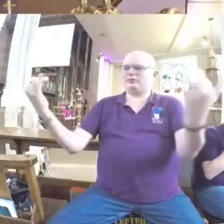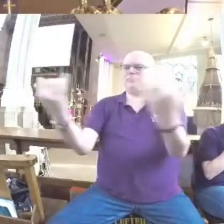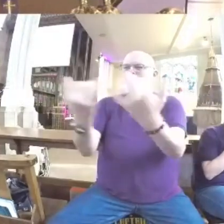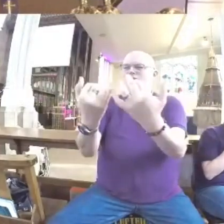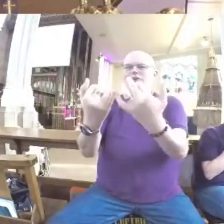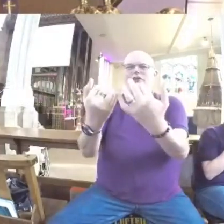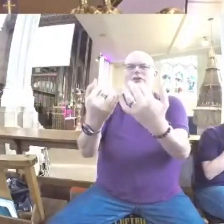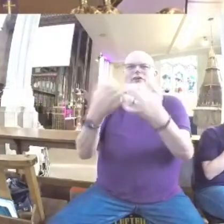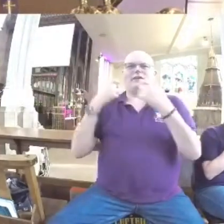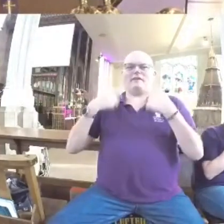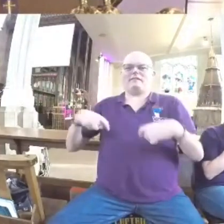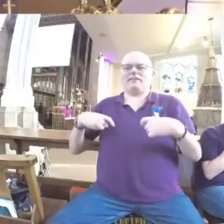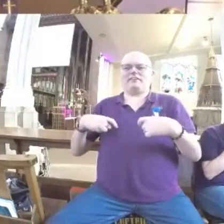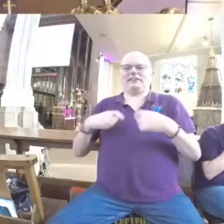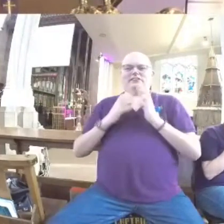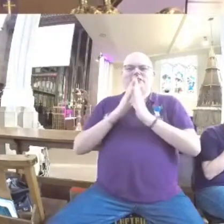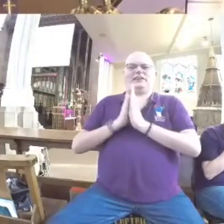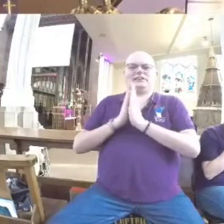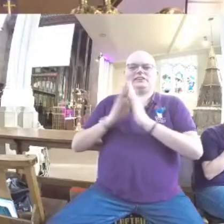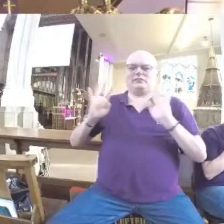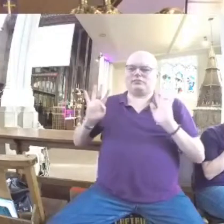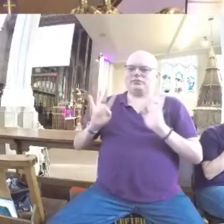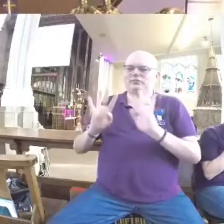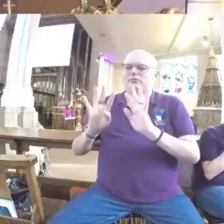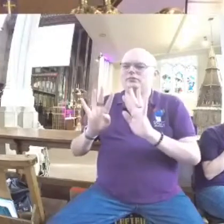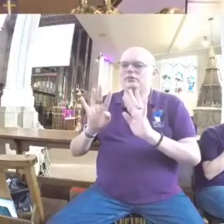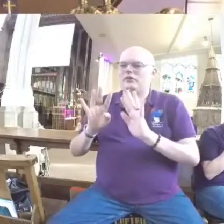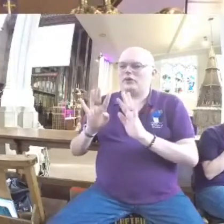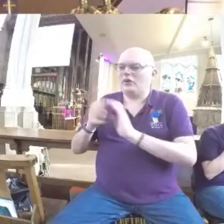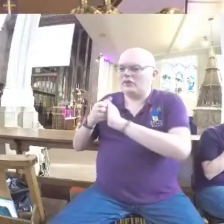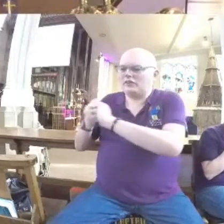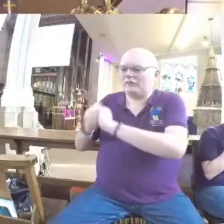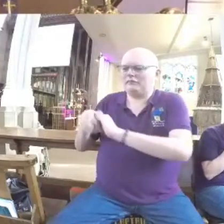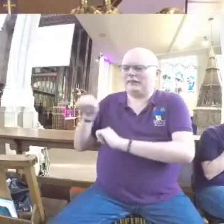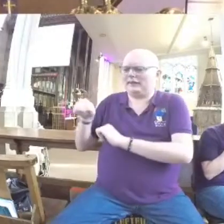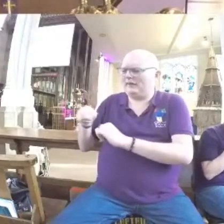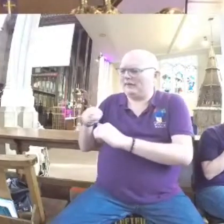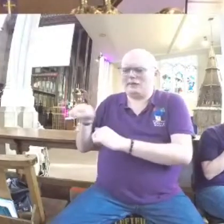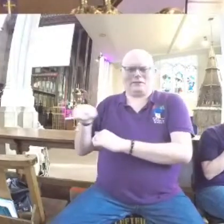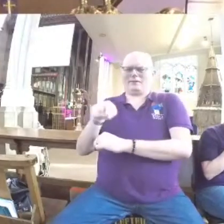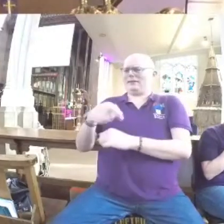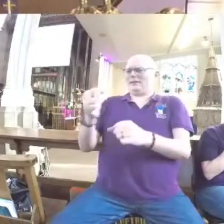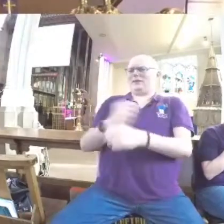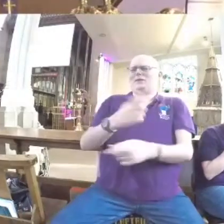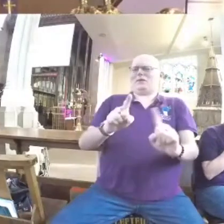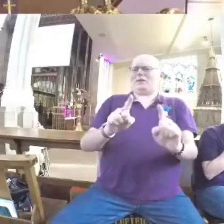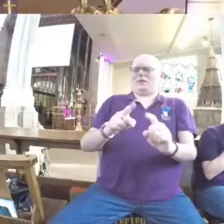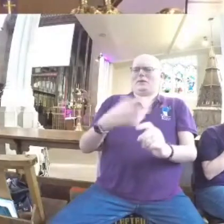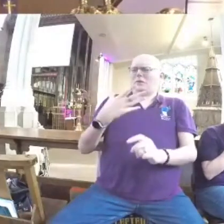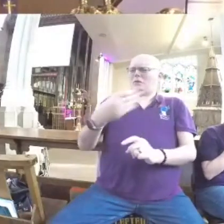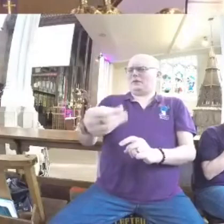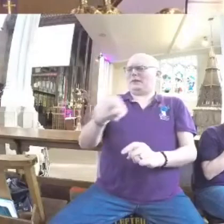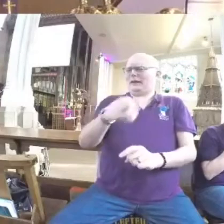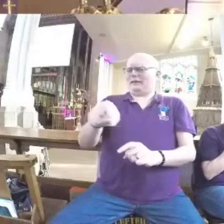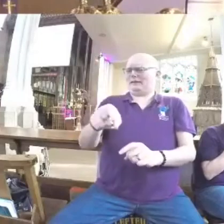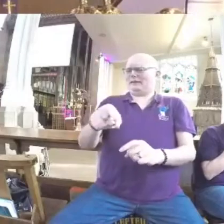The Pharisees and their religion scholars came to his disciples, greatly offended. What is he doing eating and drinking with